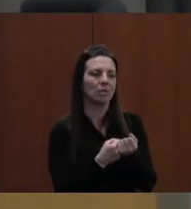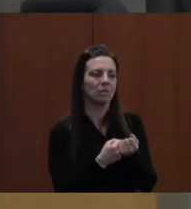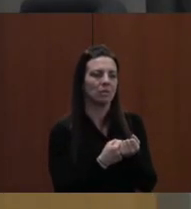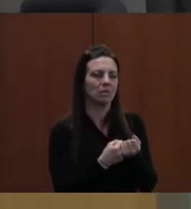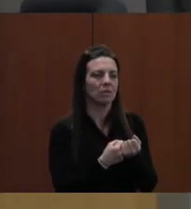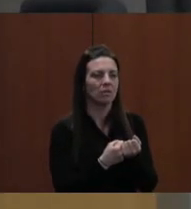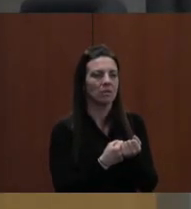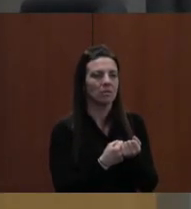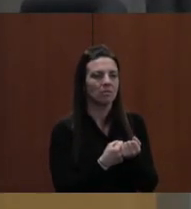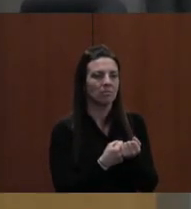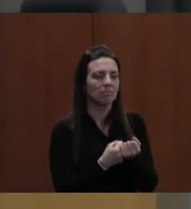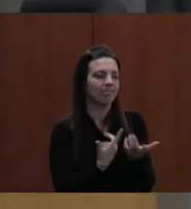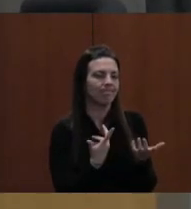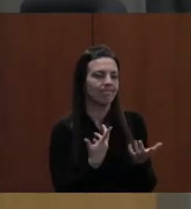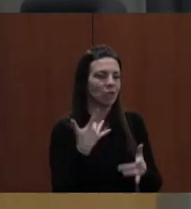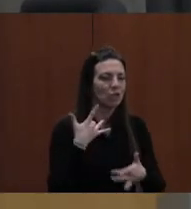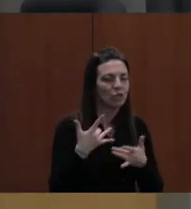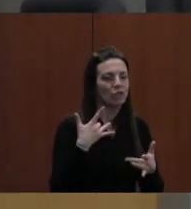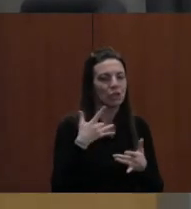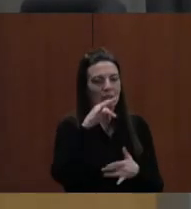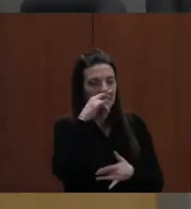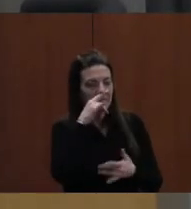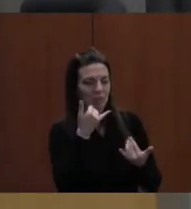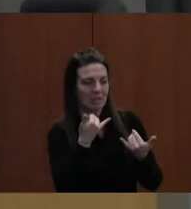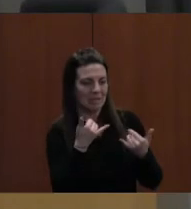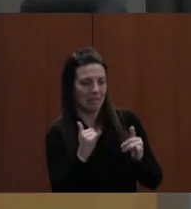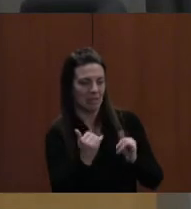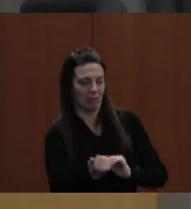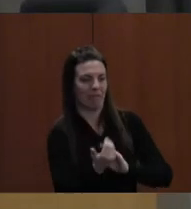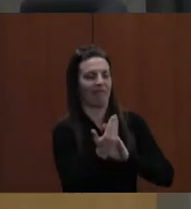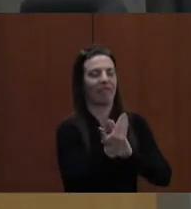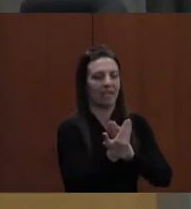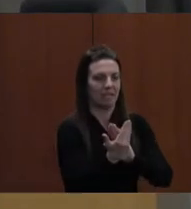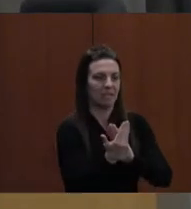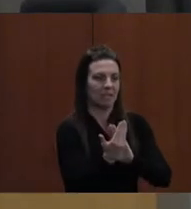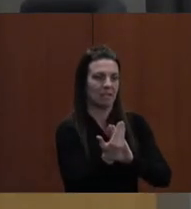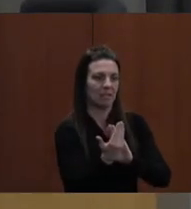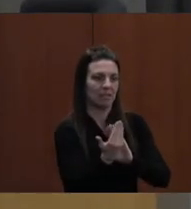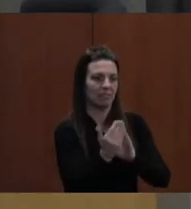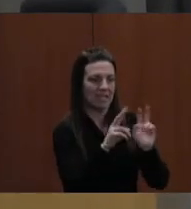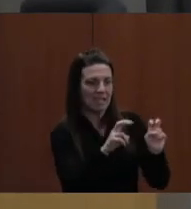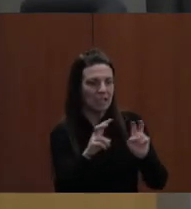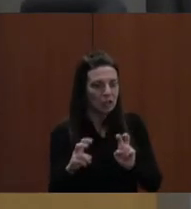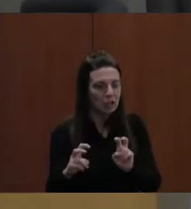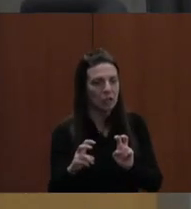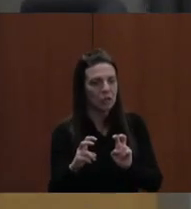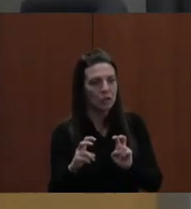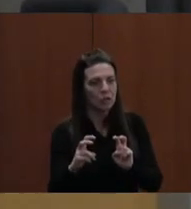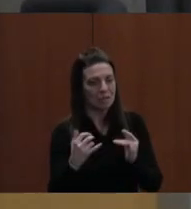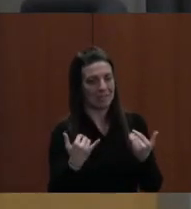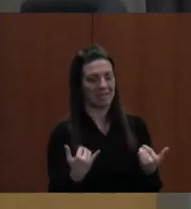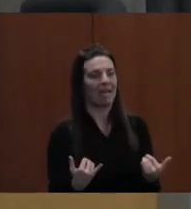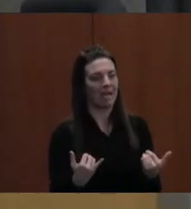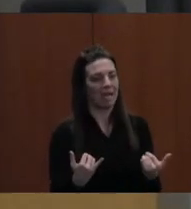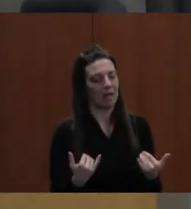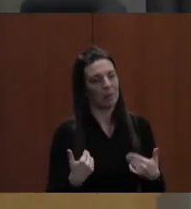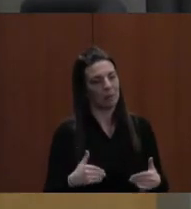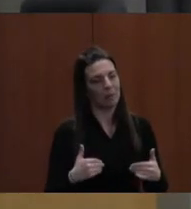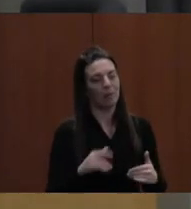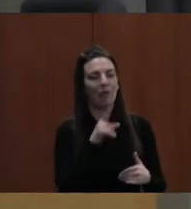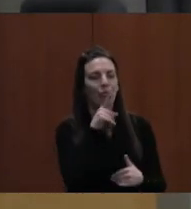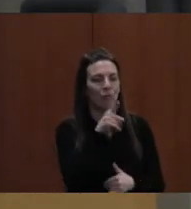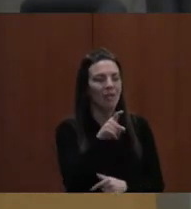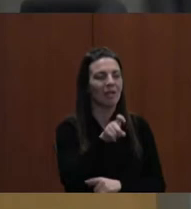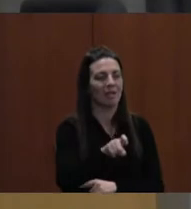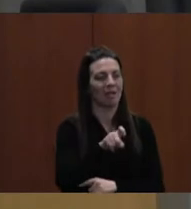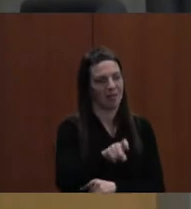huger issues. And we really, truly need someone